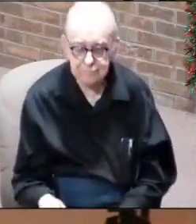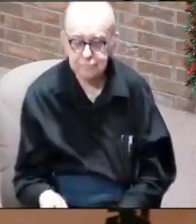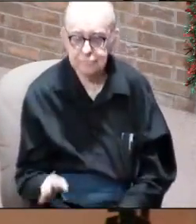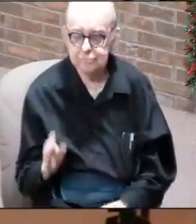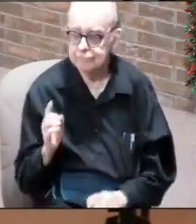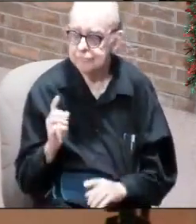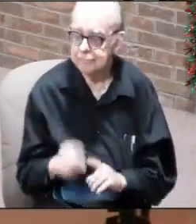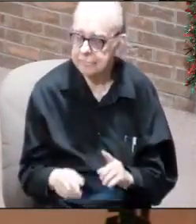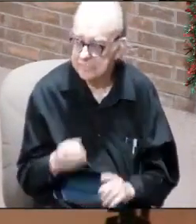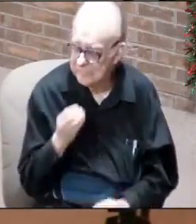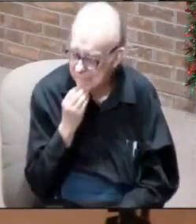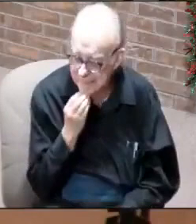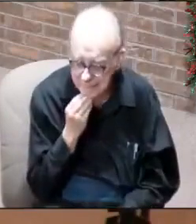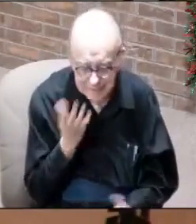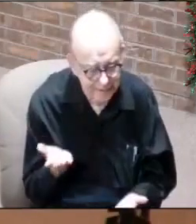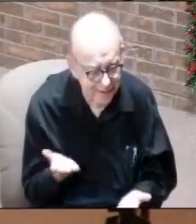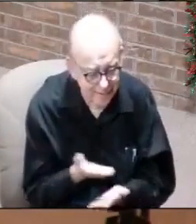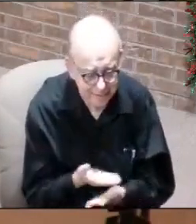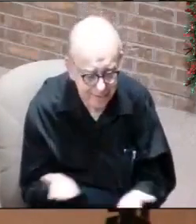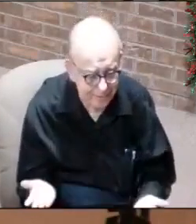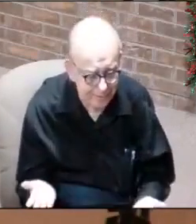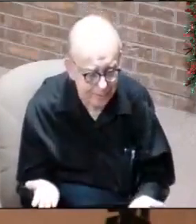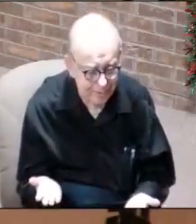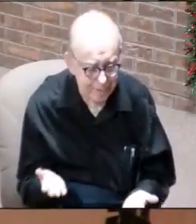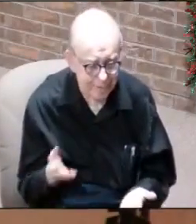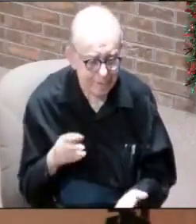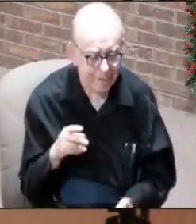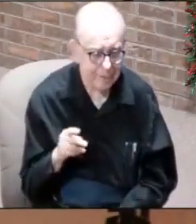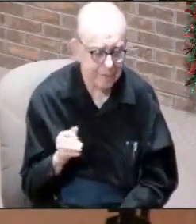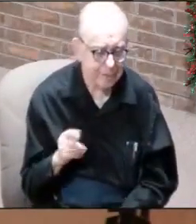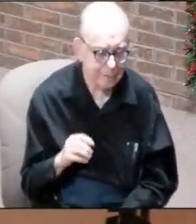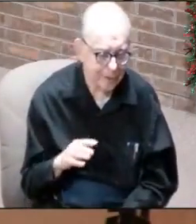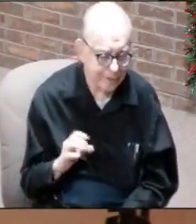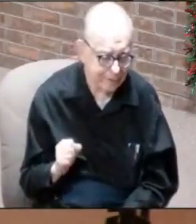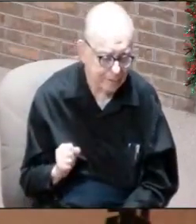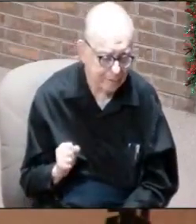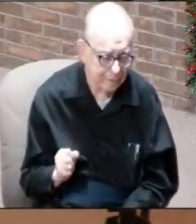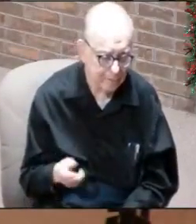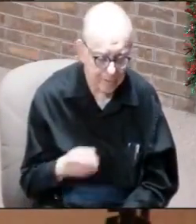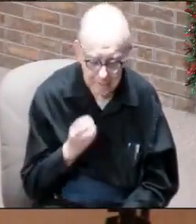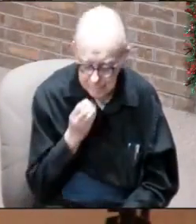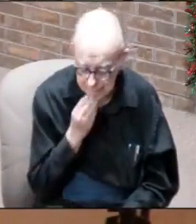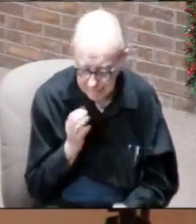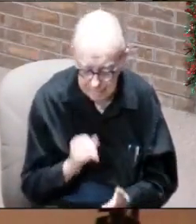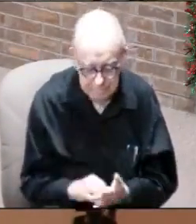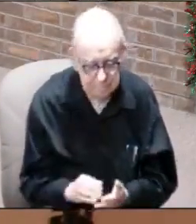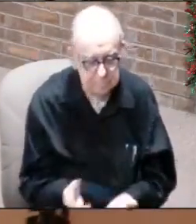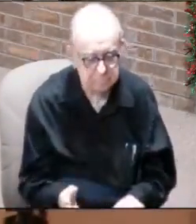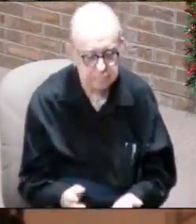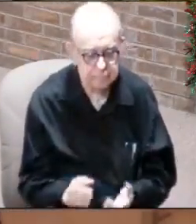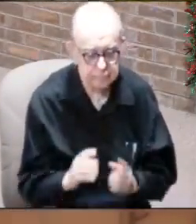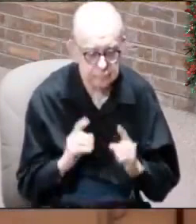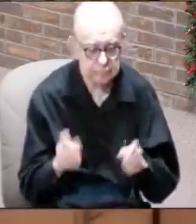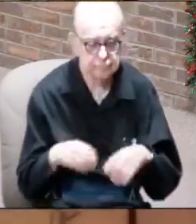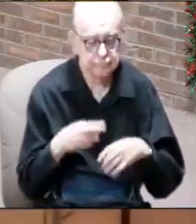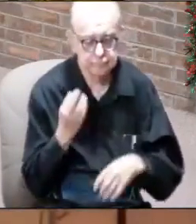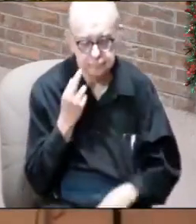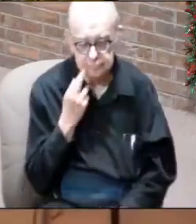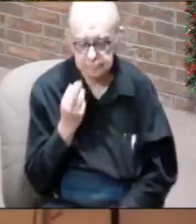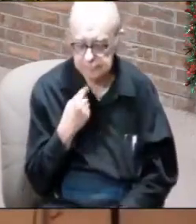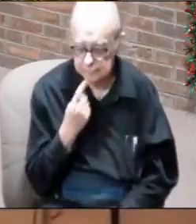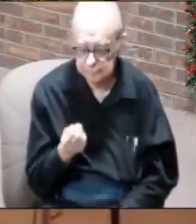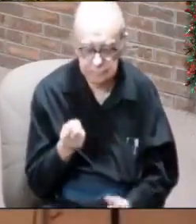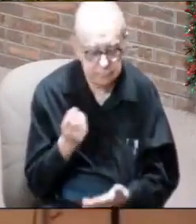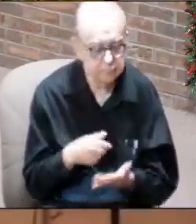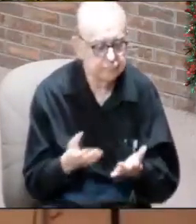You ain't going to eat none of that stuff. You know? And then when you eat it, you know, it's like you go into a restaurant and they